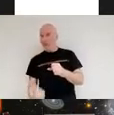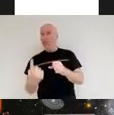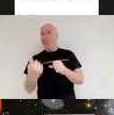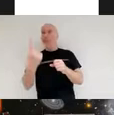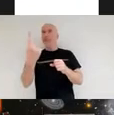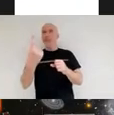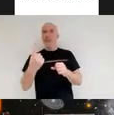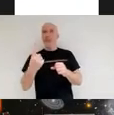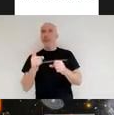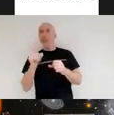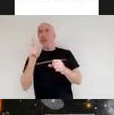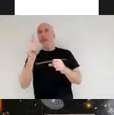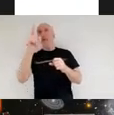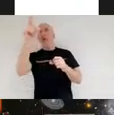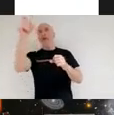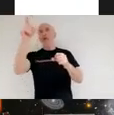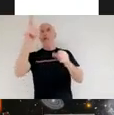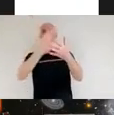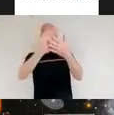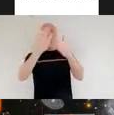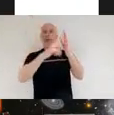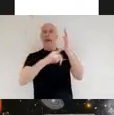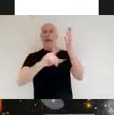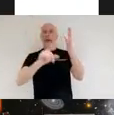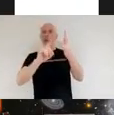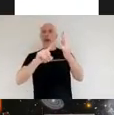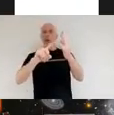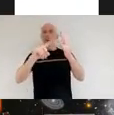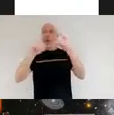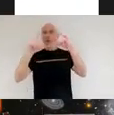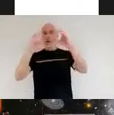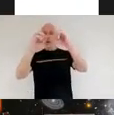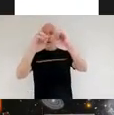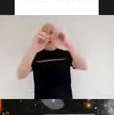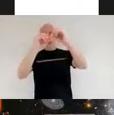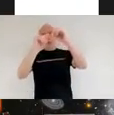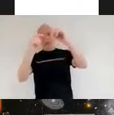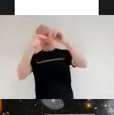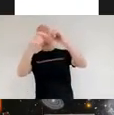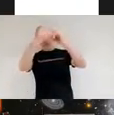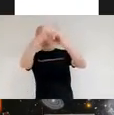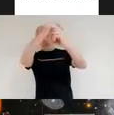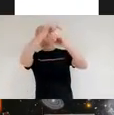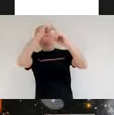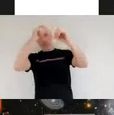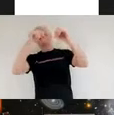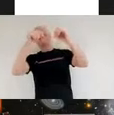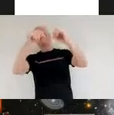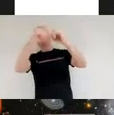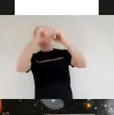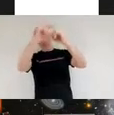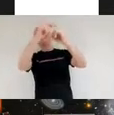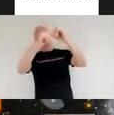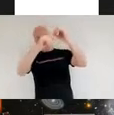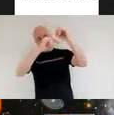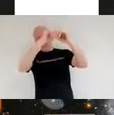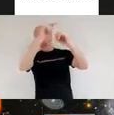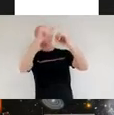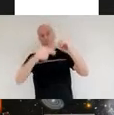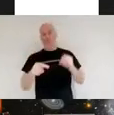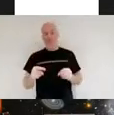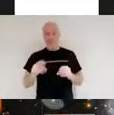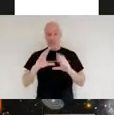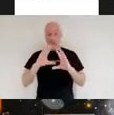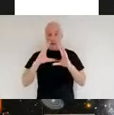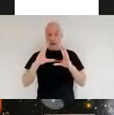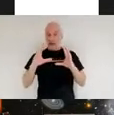path to its halo orbit which i'll talk a little bit about later on everything about that went perfectly and